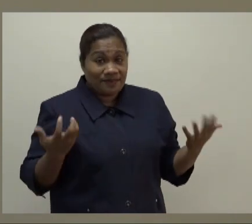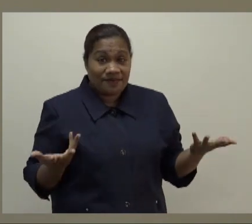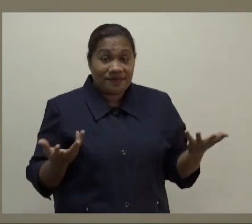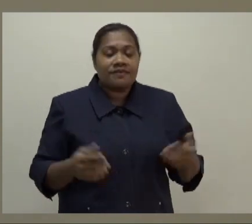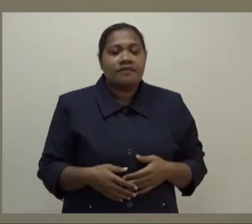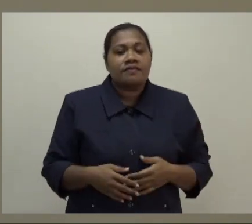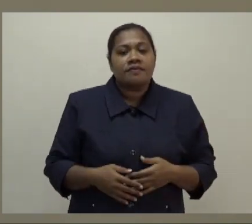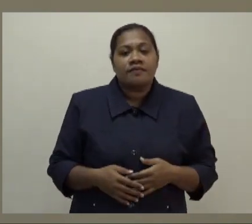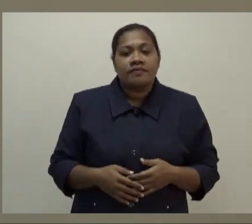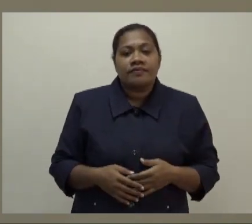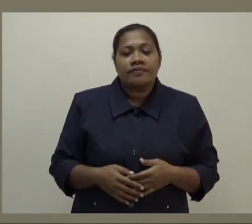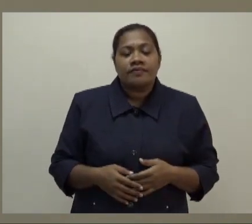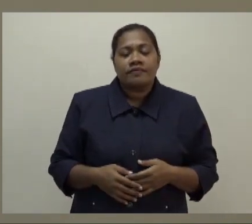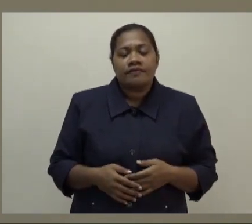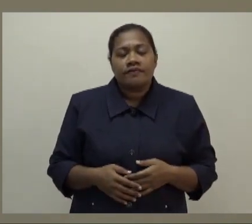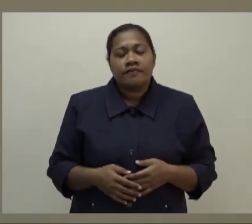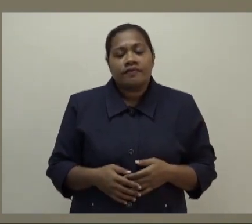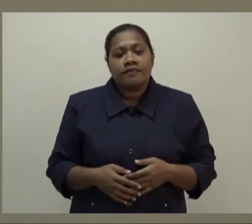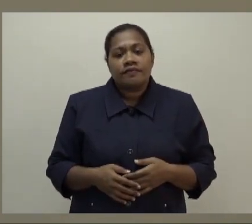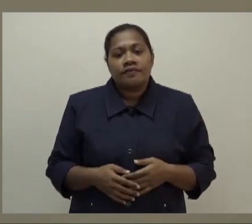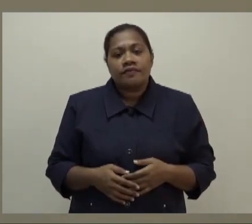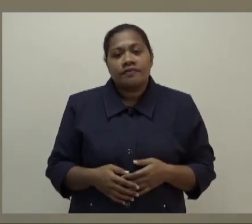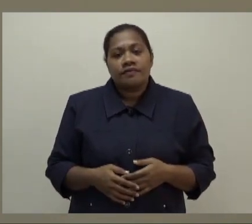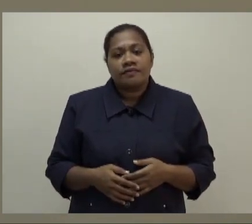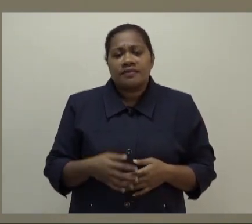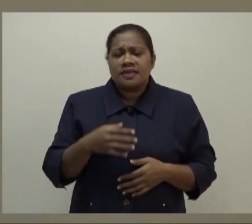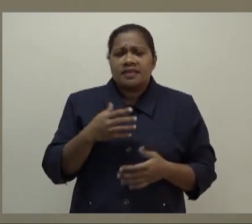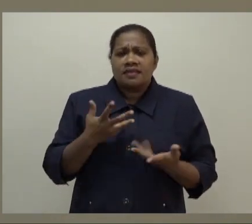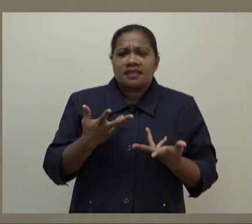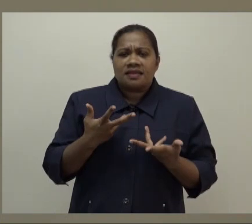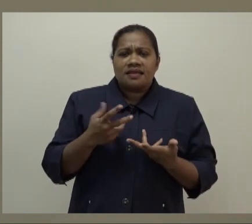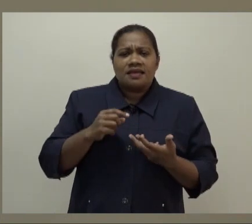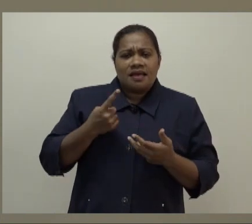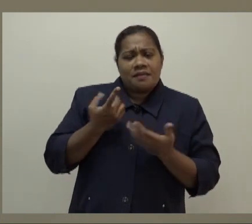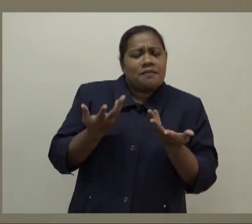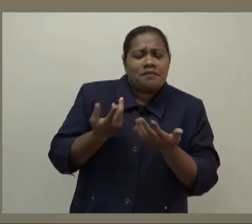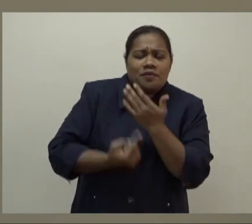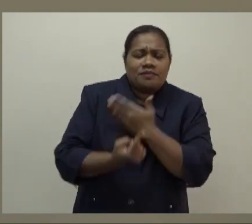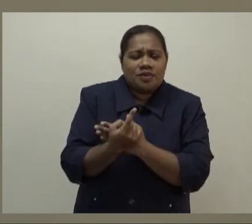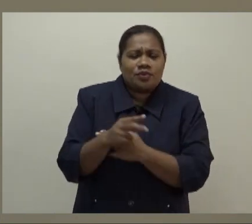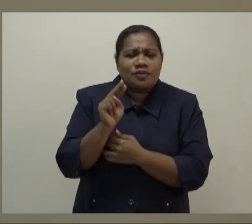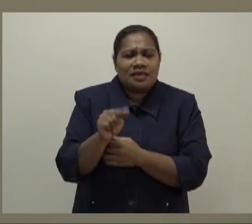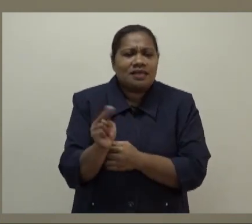At the end of the day, there's a lot of balance that has to be taken with all the COVID-safe measures.